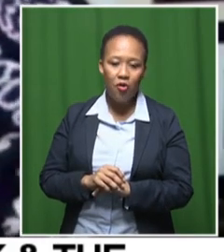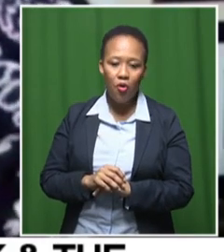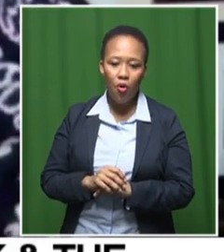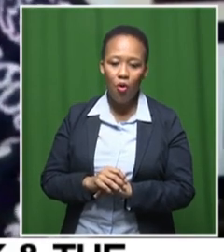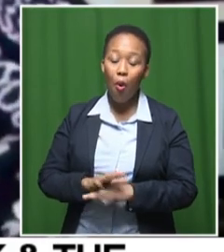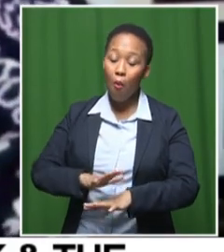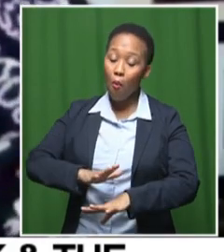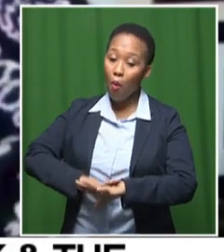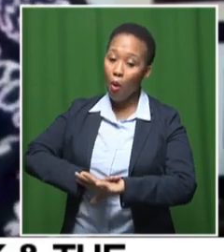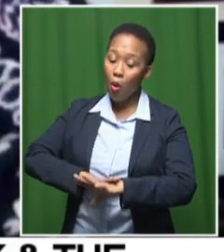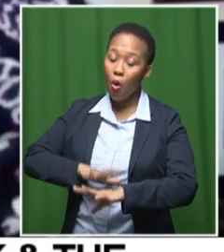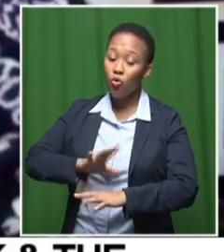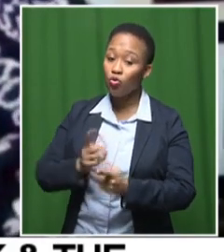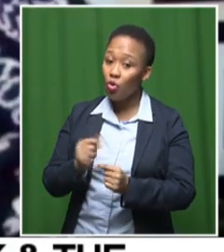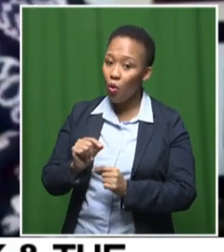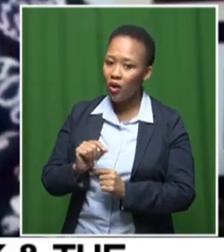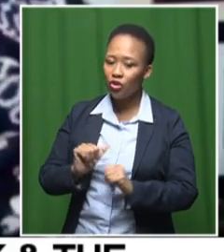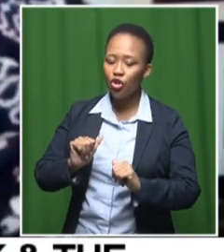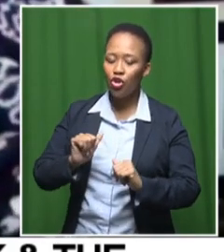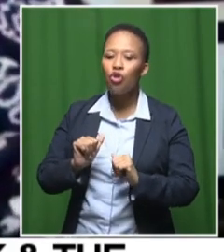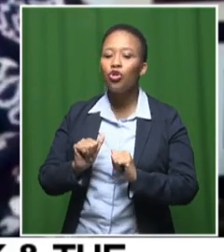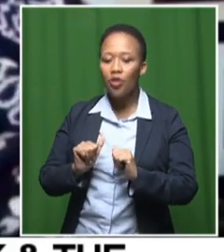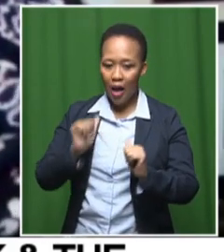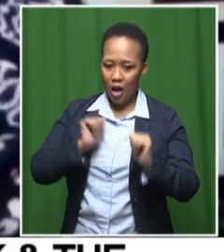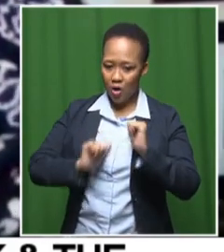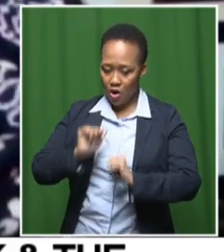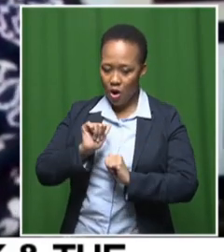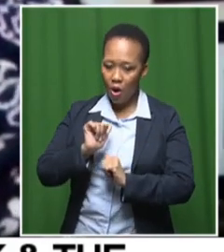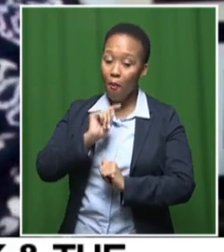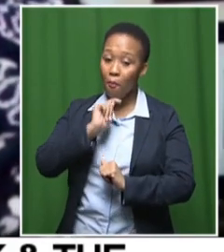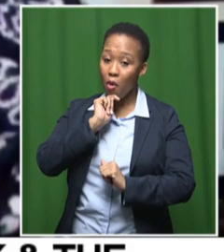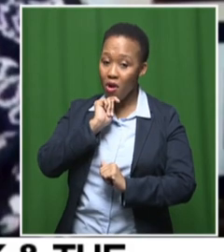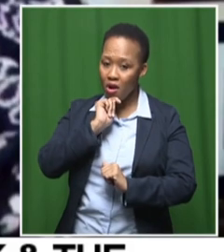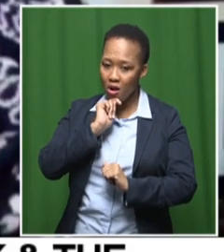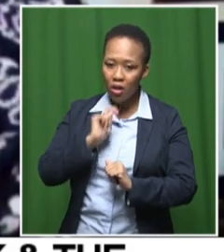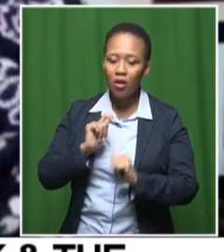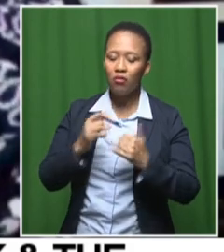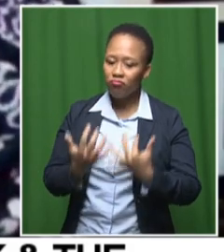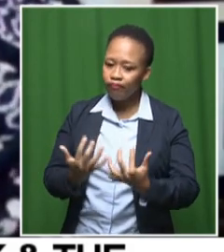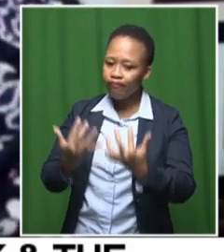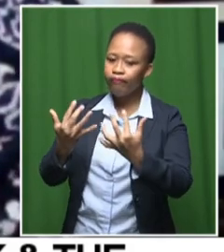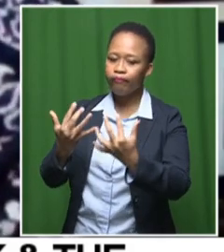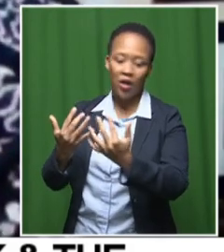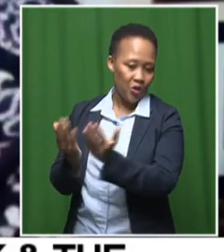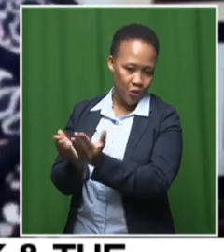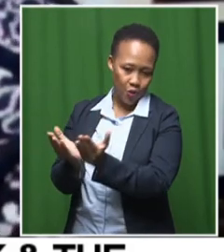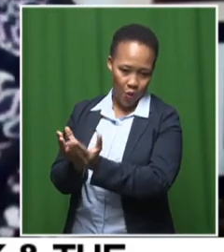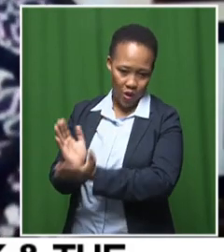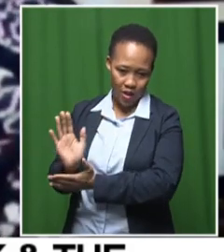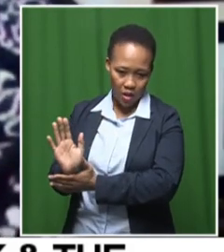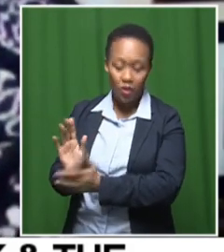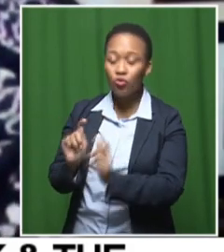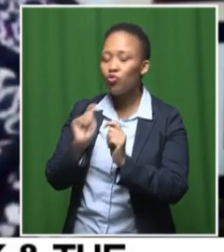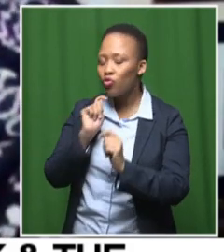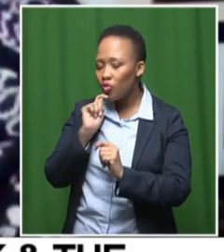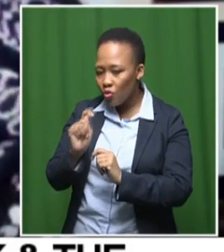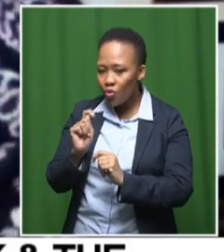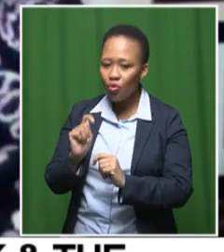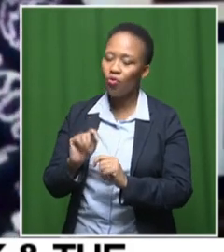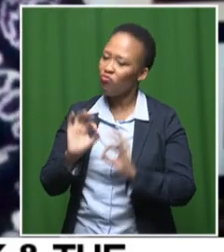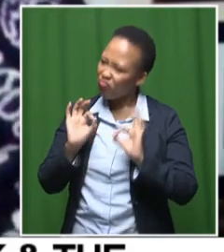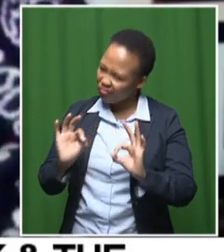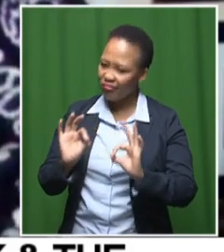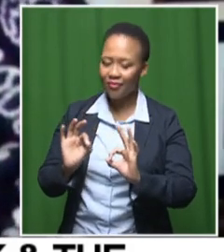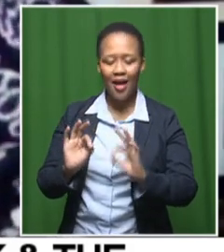shows for now with school's audiences. And it's been an absolute riot. They have laughed.